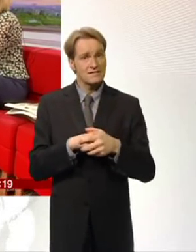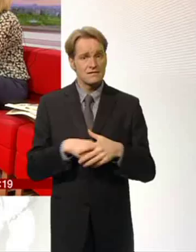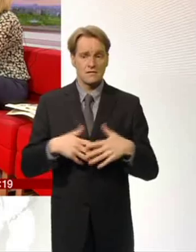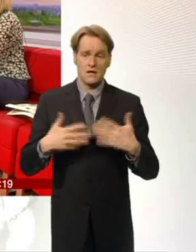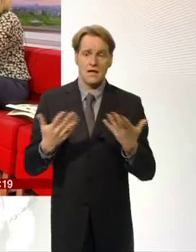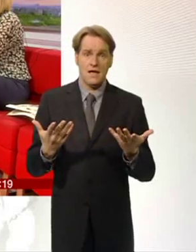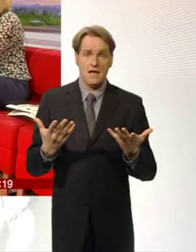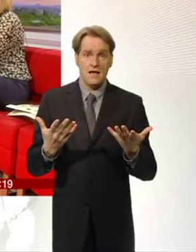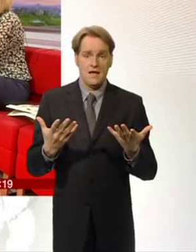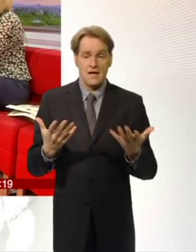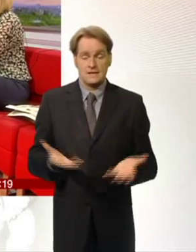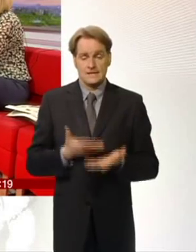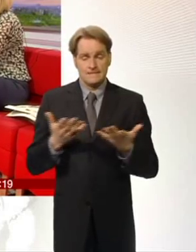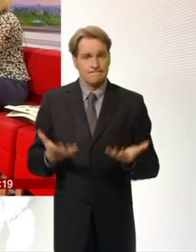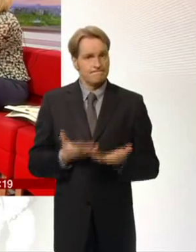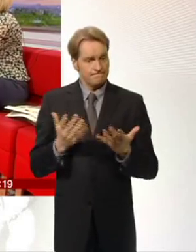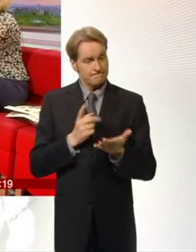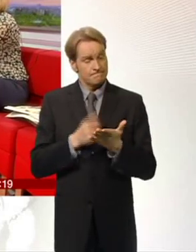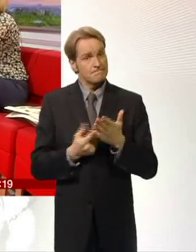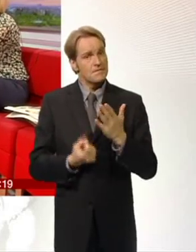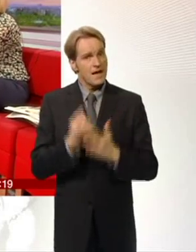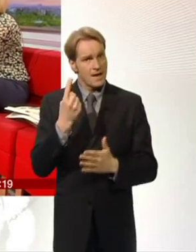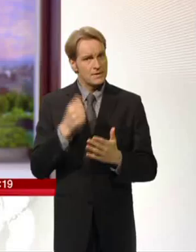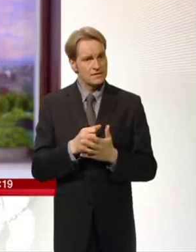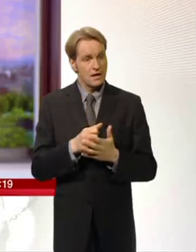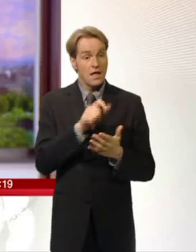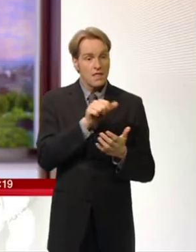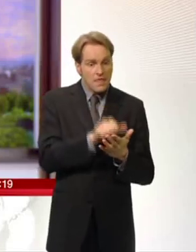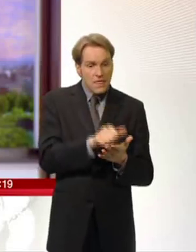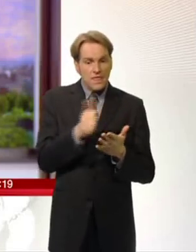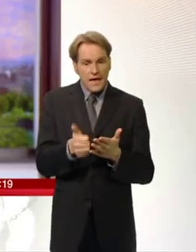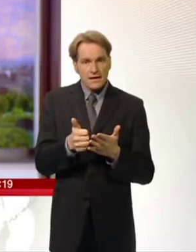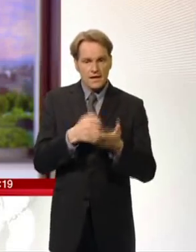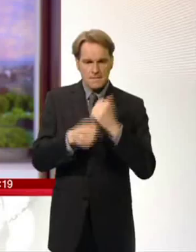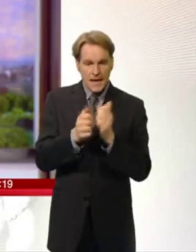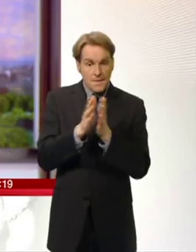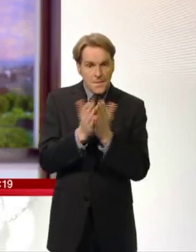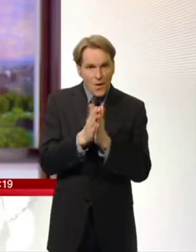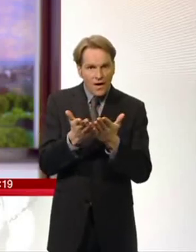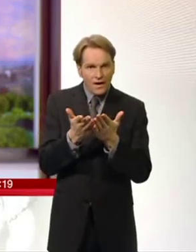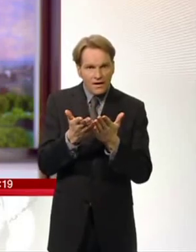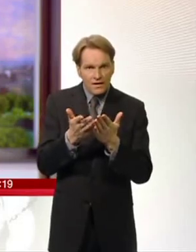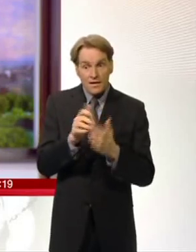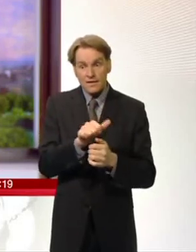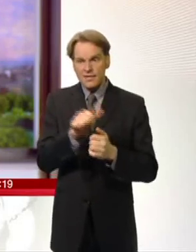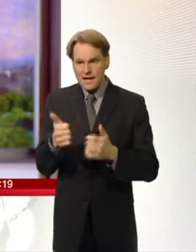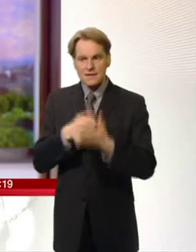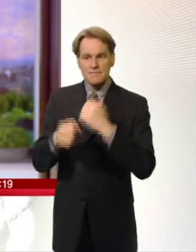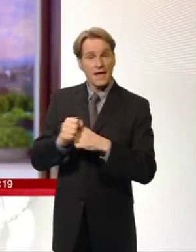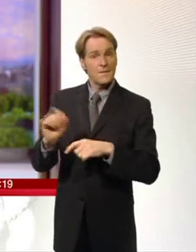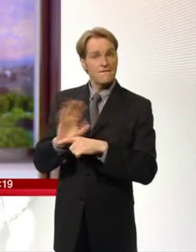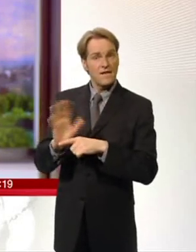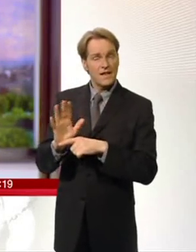know, it's, you know, her writing the book and then her turning that into a film and she worked, she wanted it to happen.